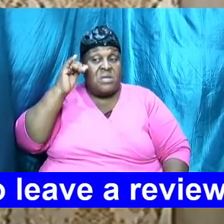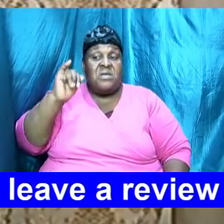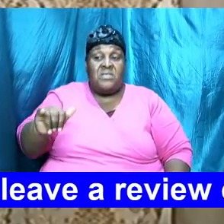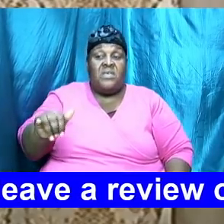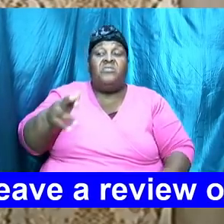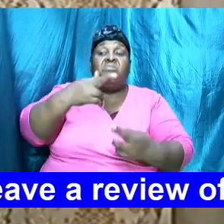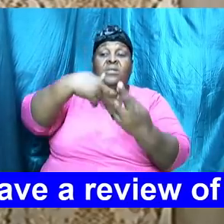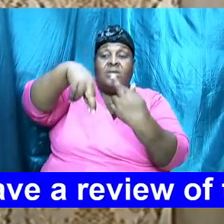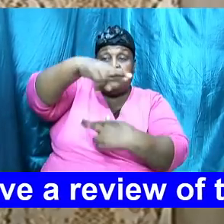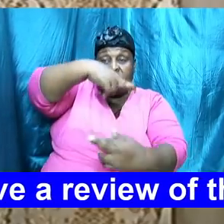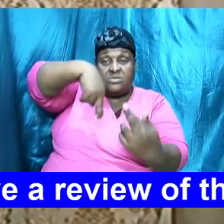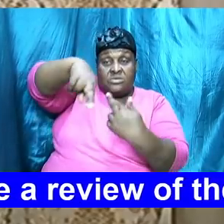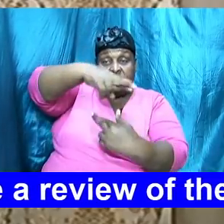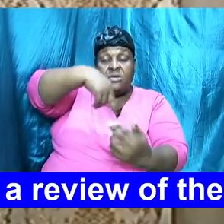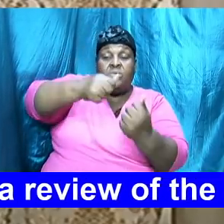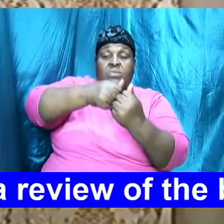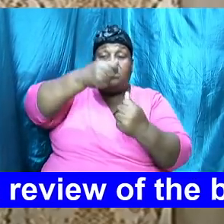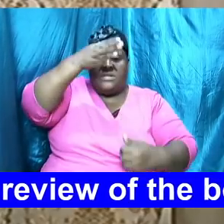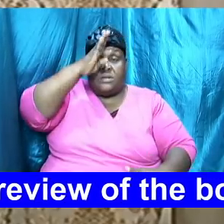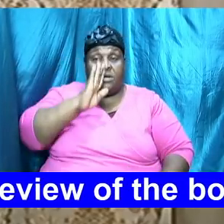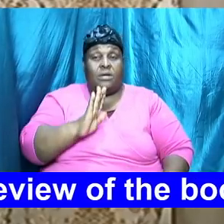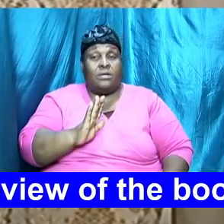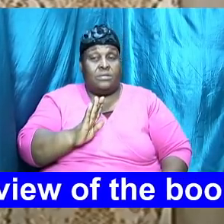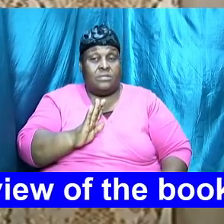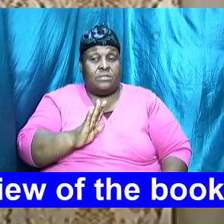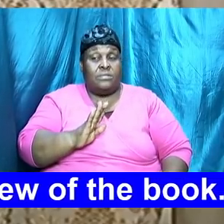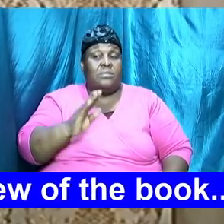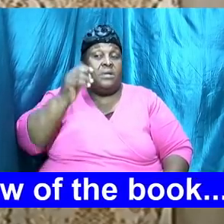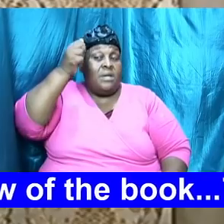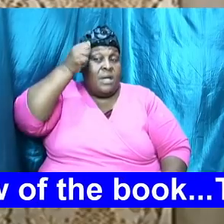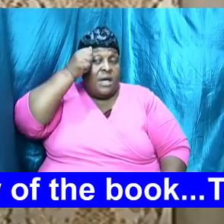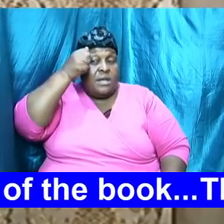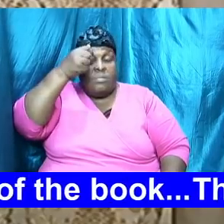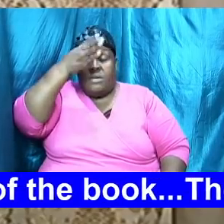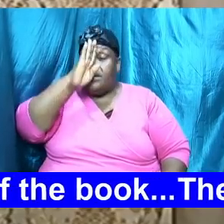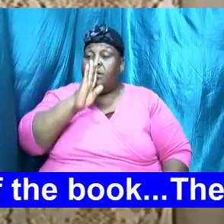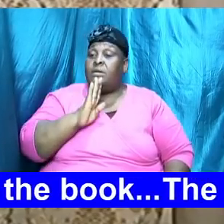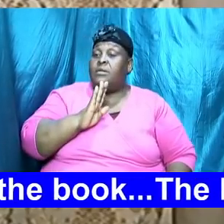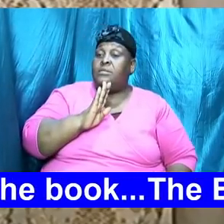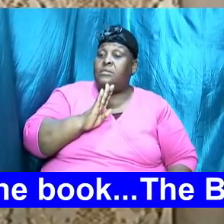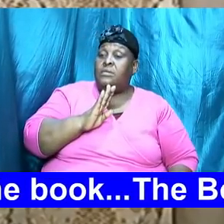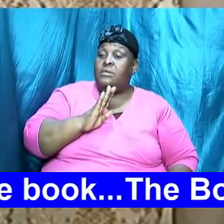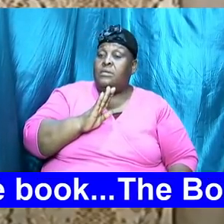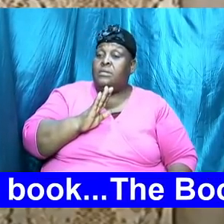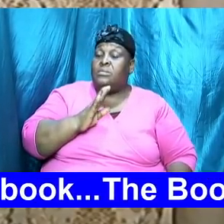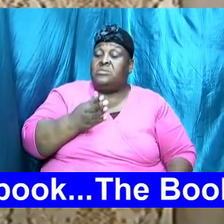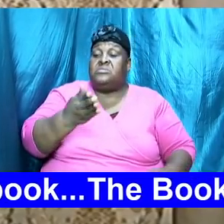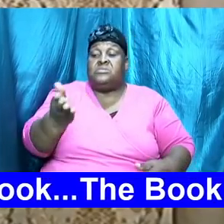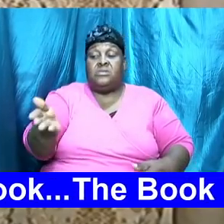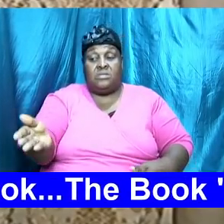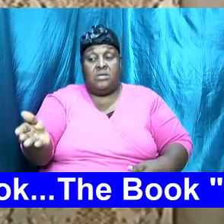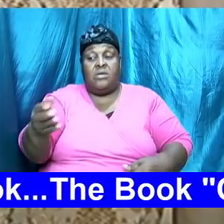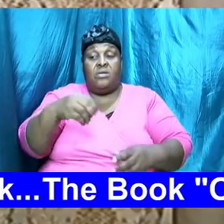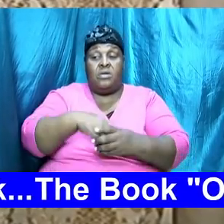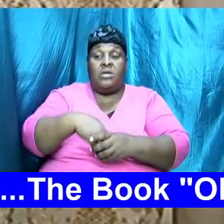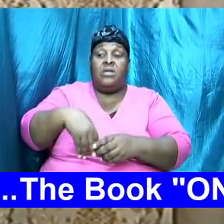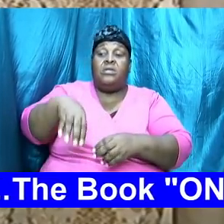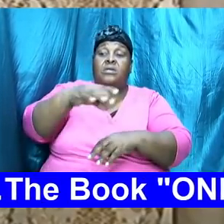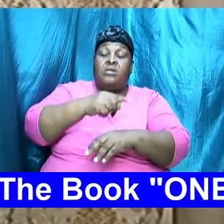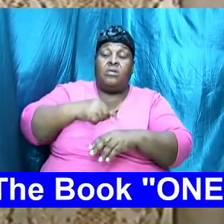relationship with God Adam and God was there in relationship